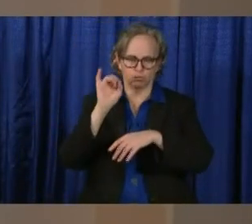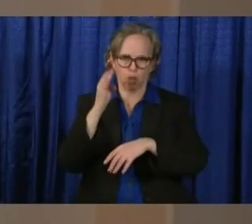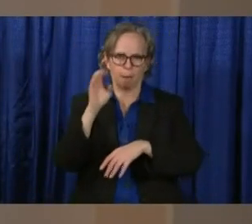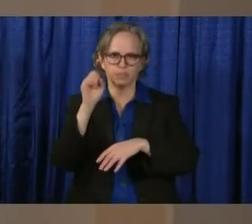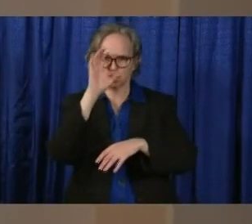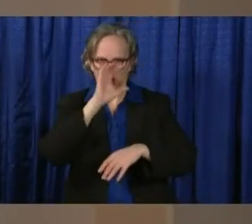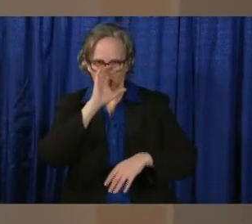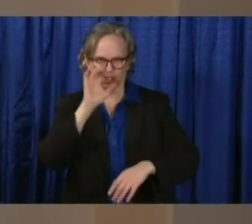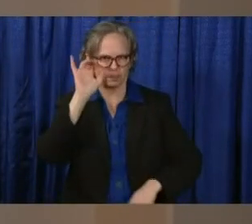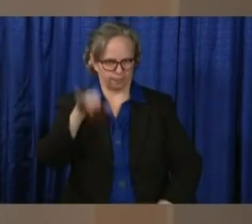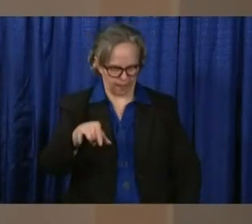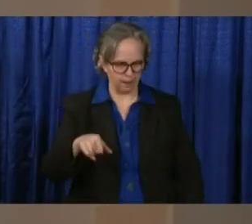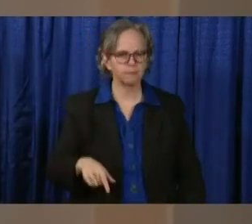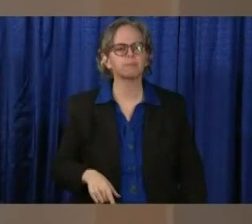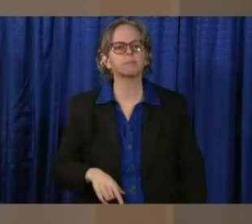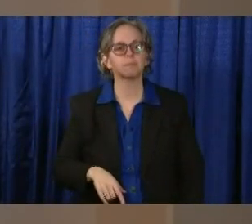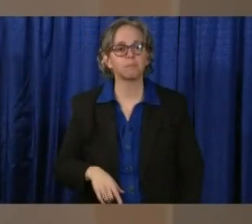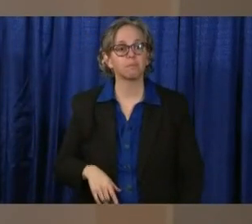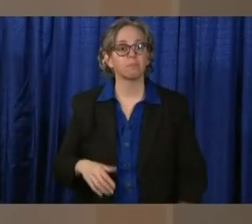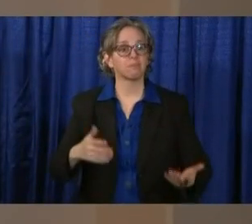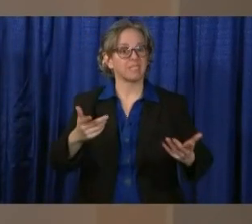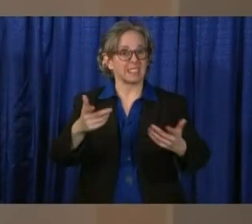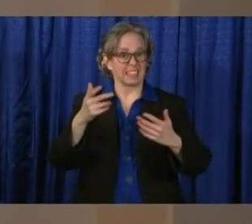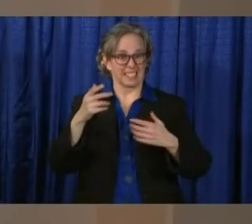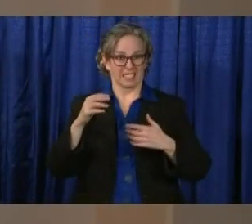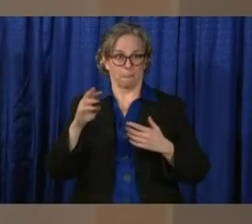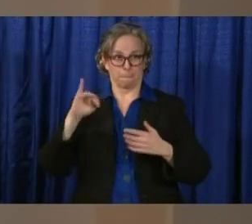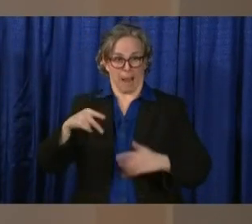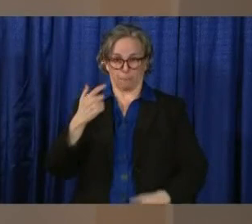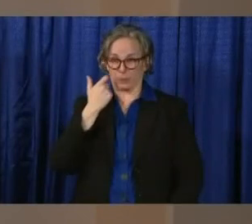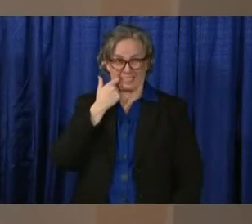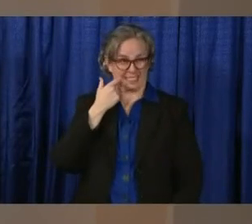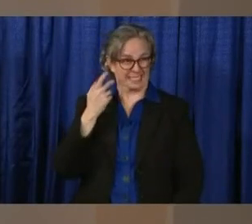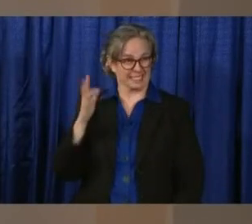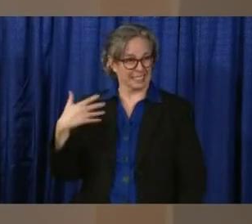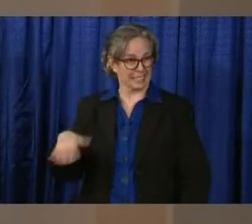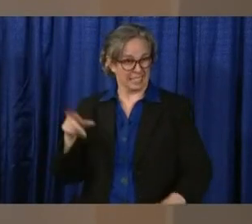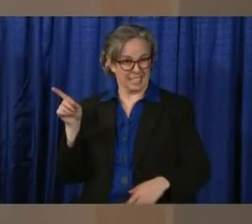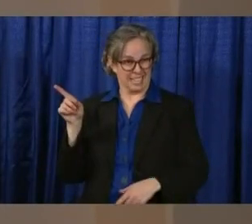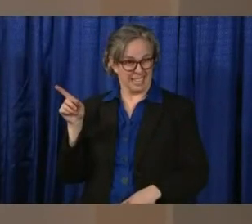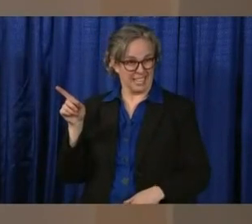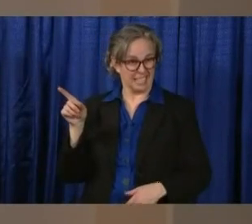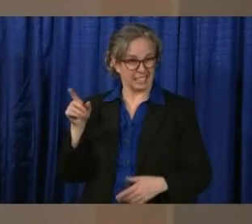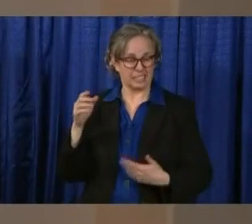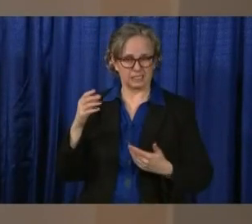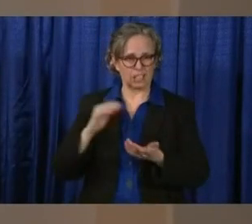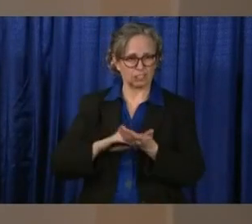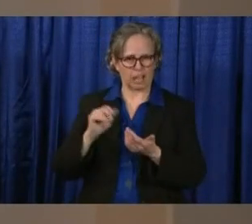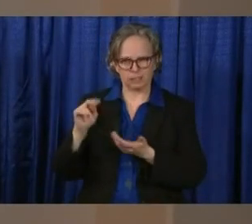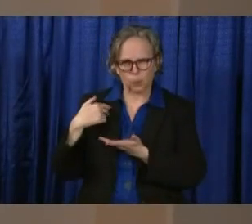And Dr. Acton and I just had a great talk about the map before we came in.